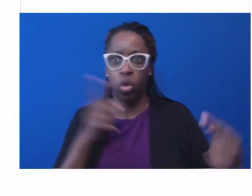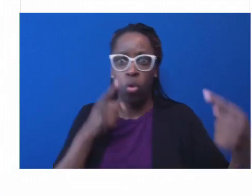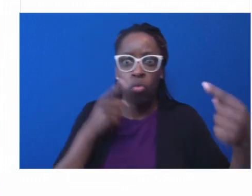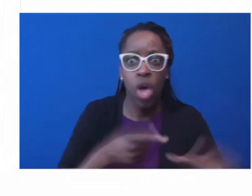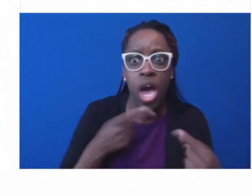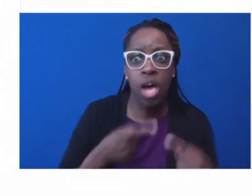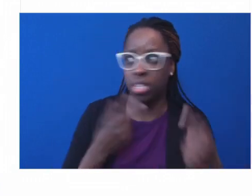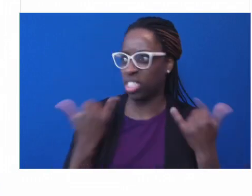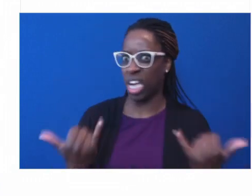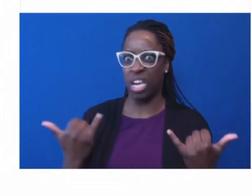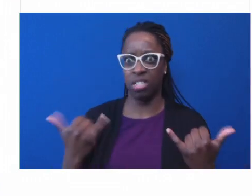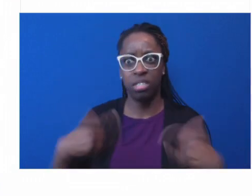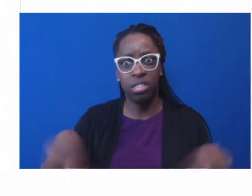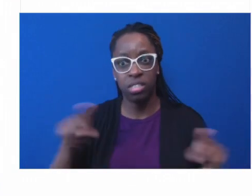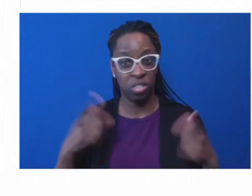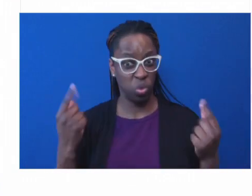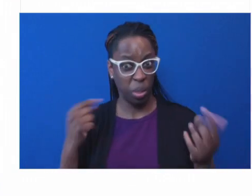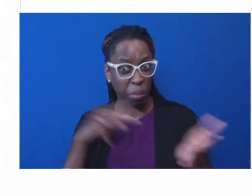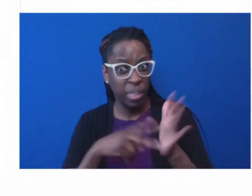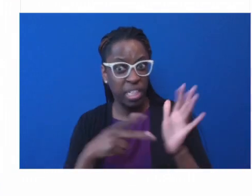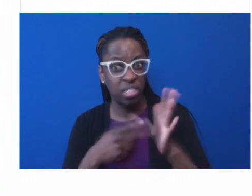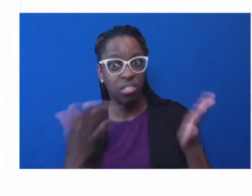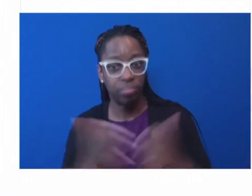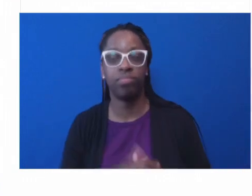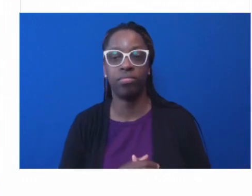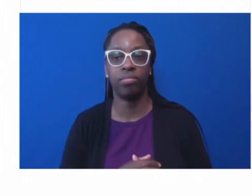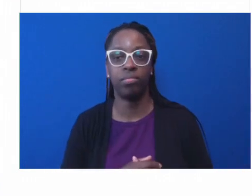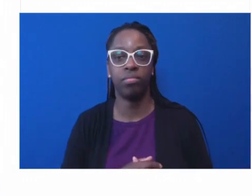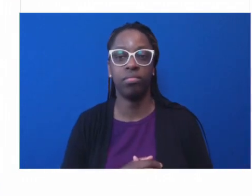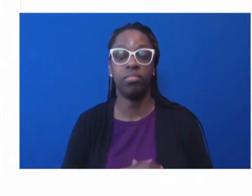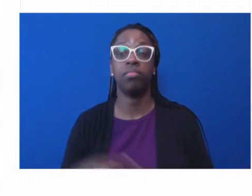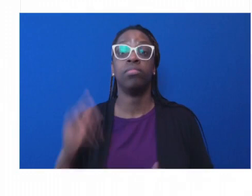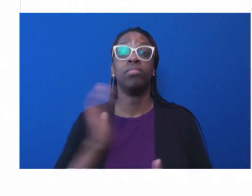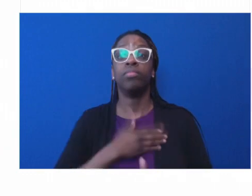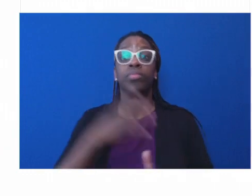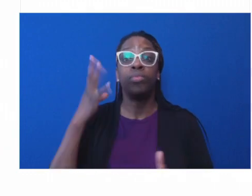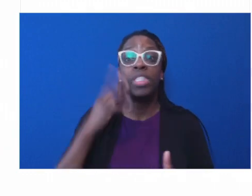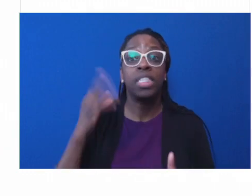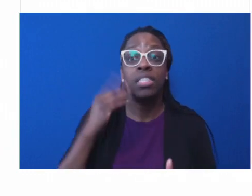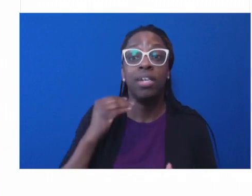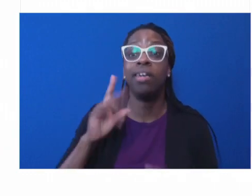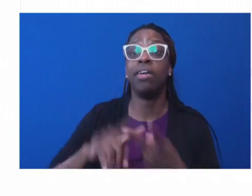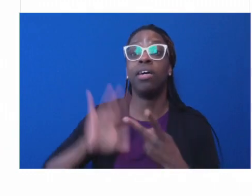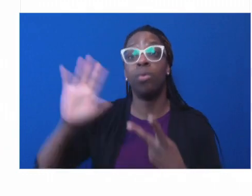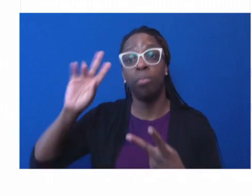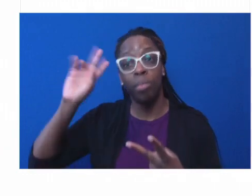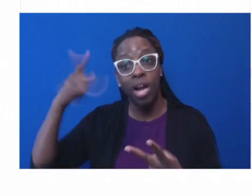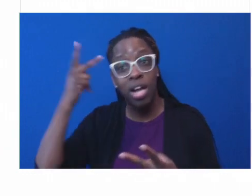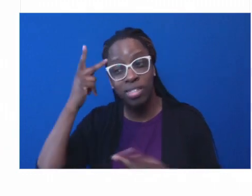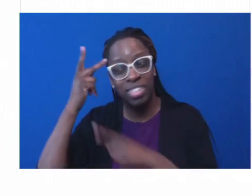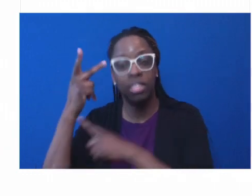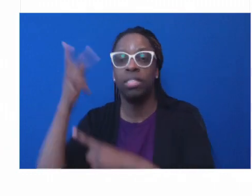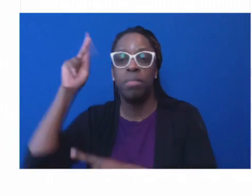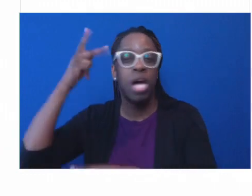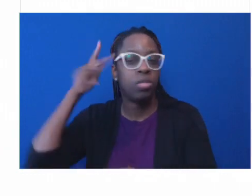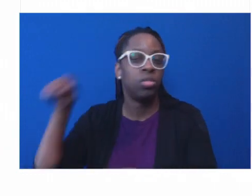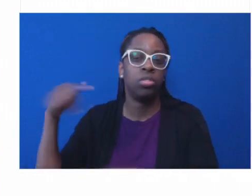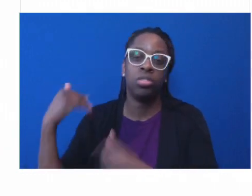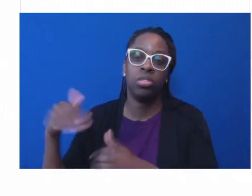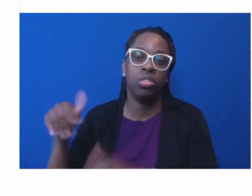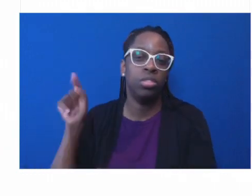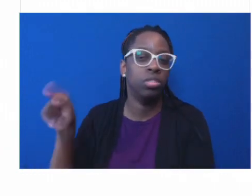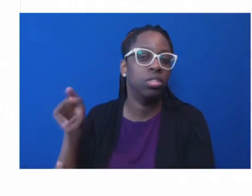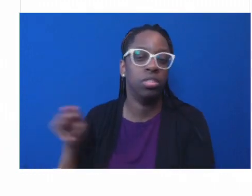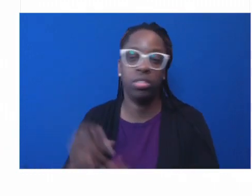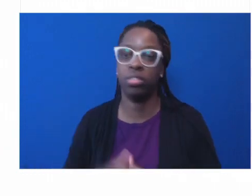subject to a politicizing and a football, if you will, from two different sides, that really